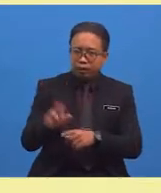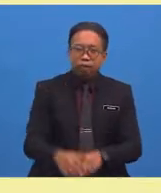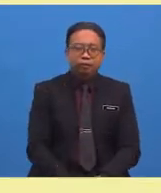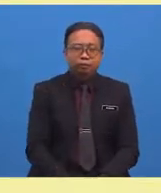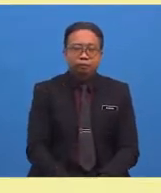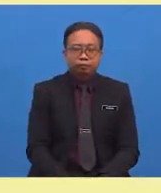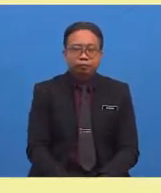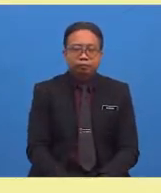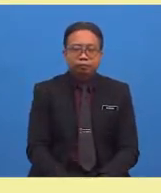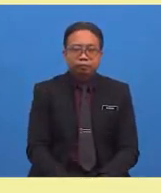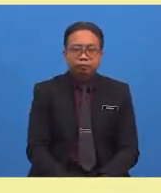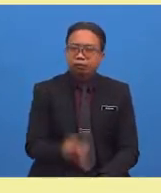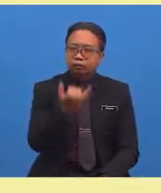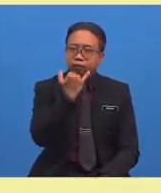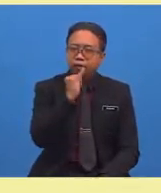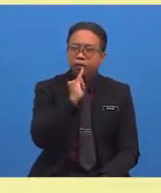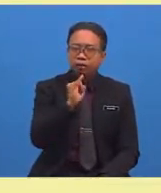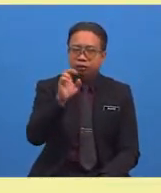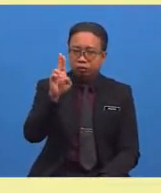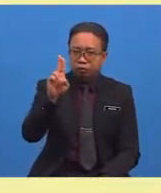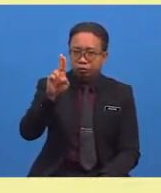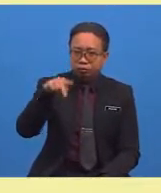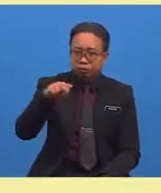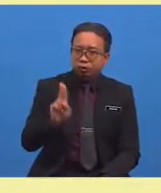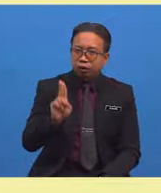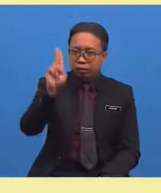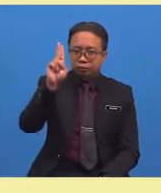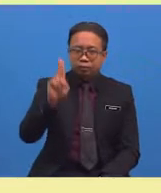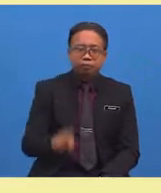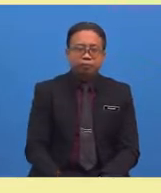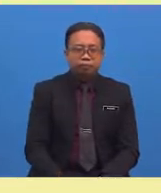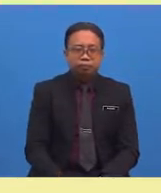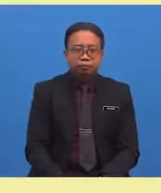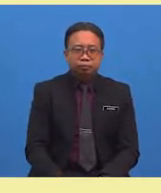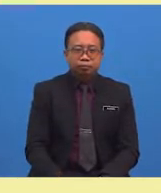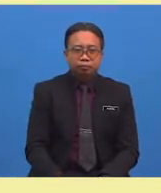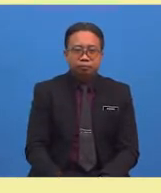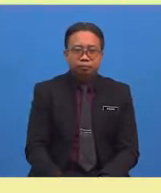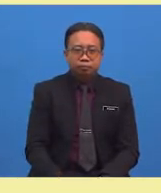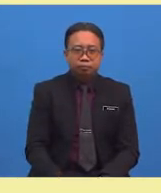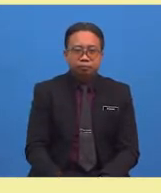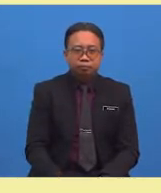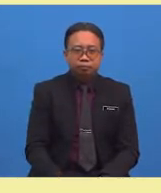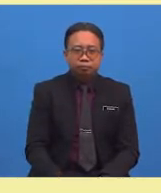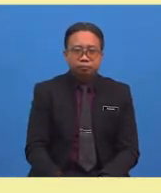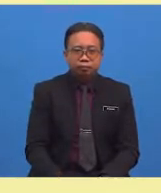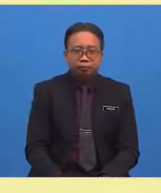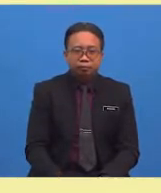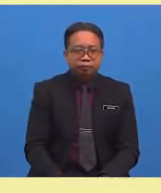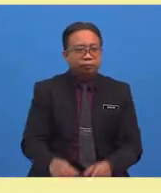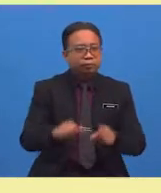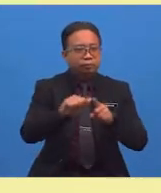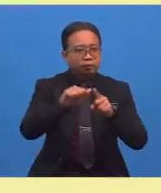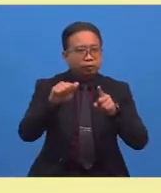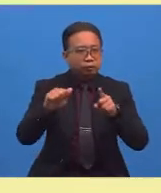So, the odd one out is up. On to the next one. The odd one of